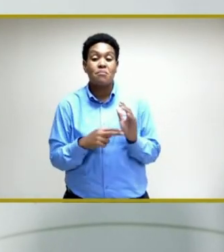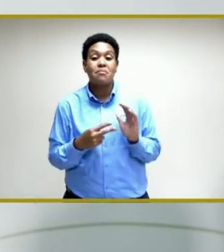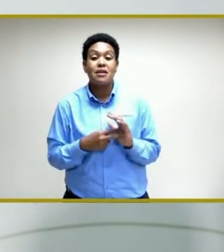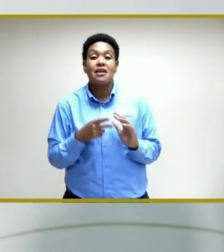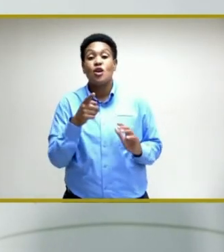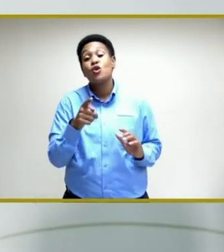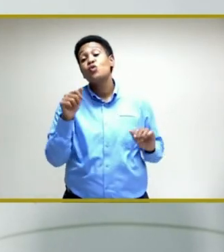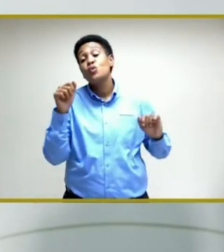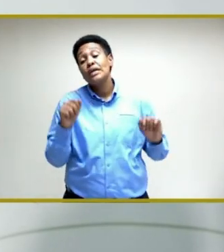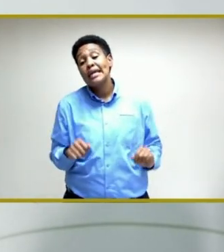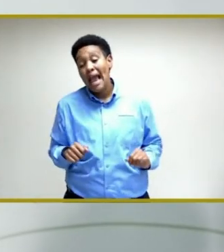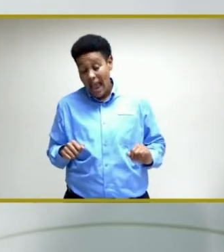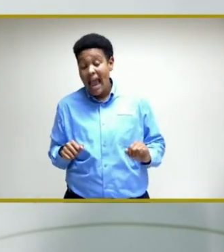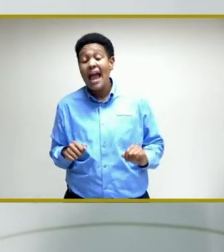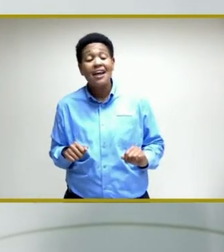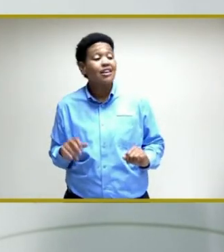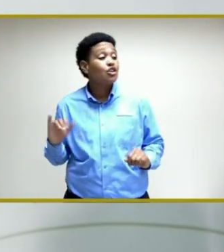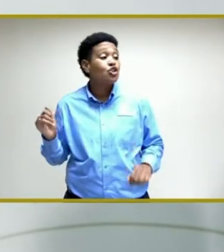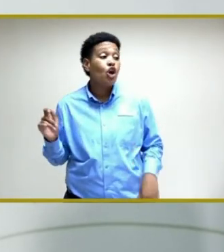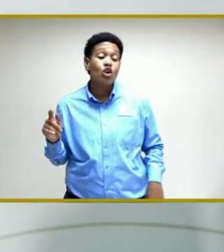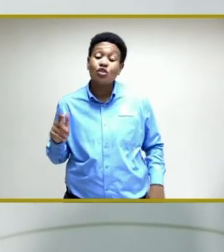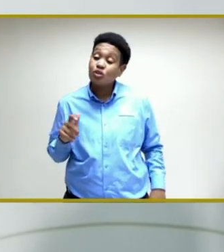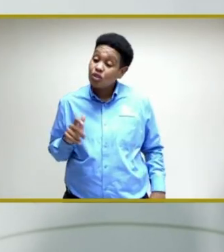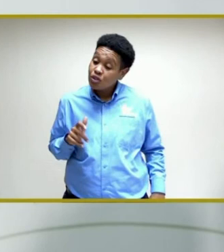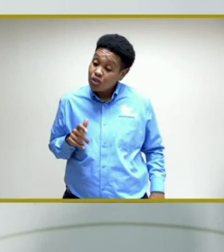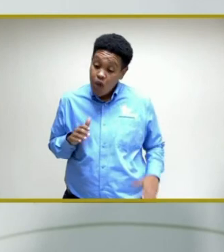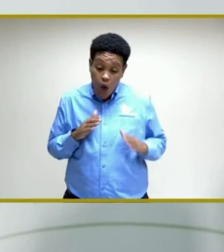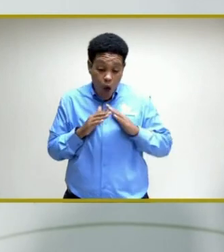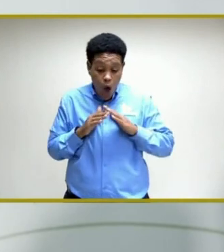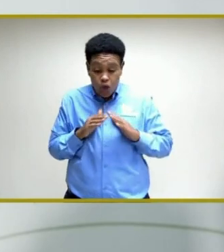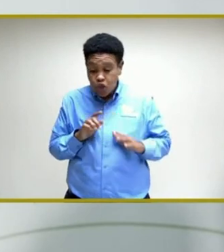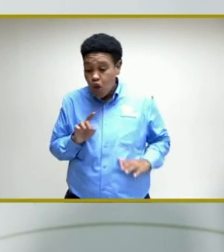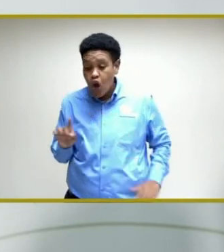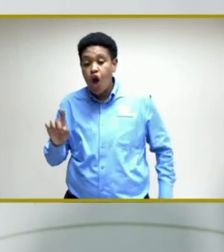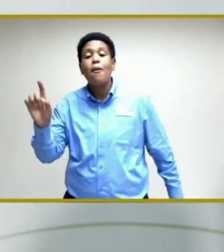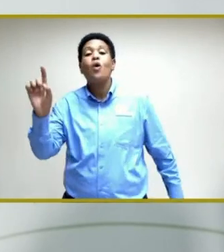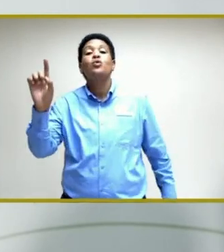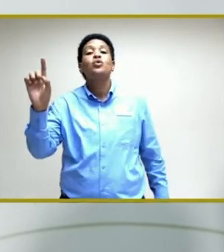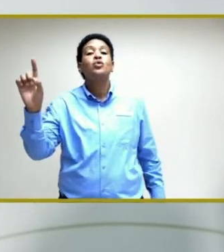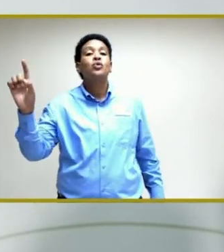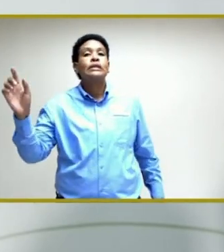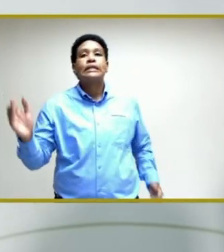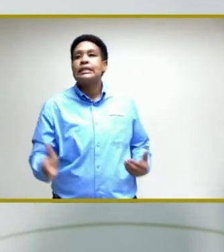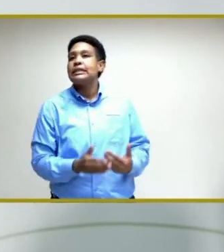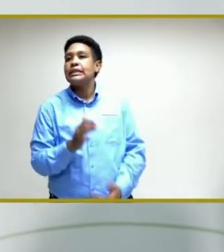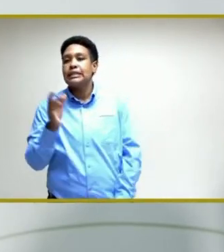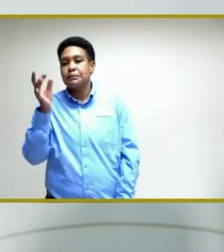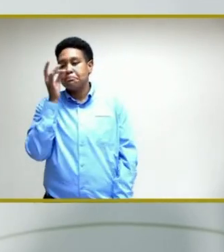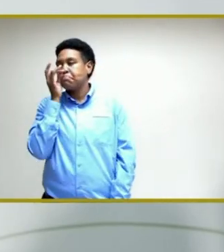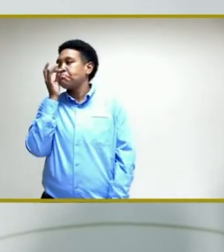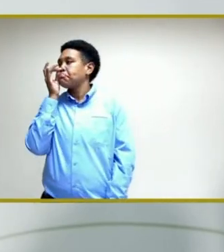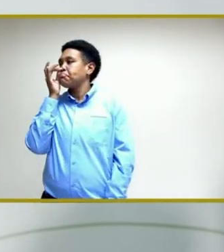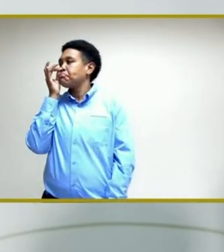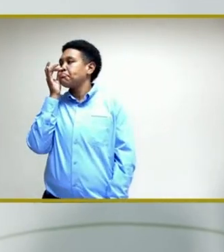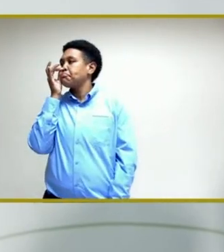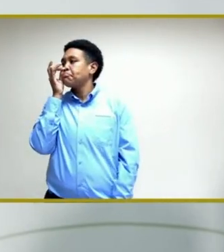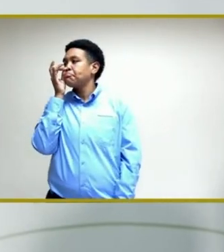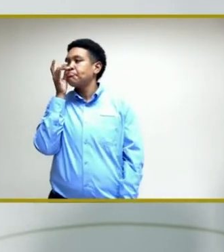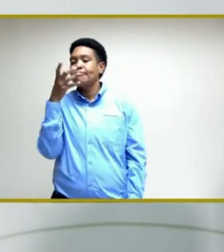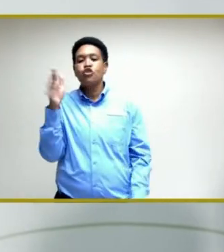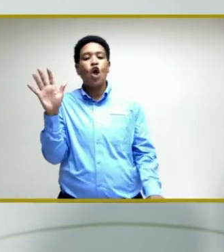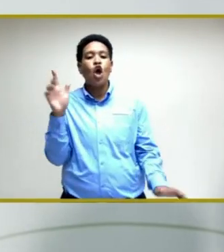you can, just stepping out of your house, nowadays, you can, you can catch COVID,